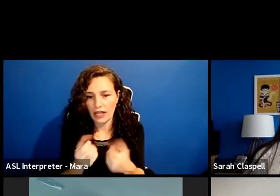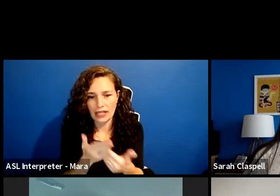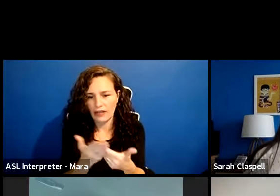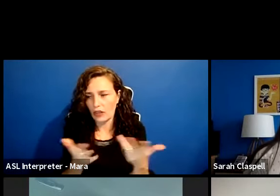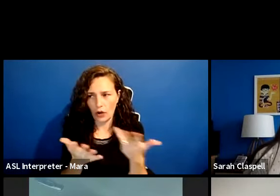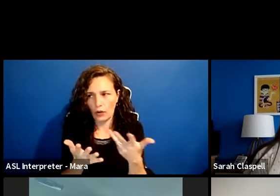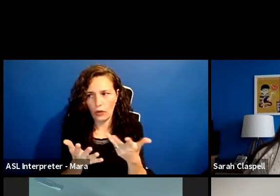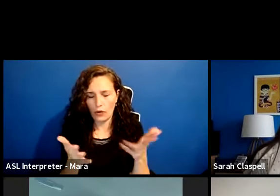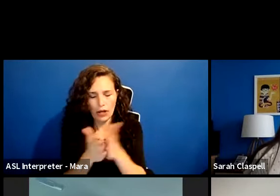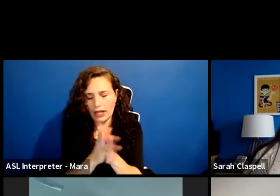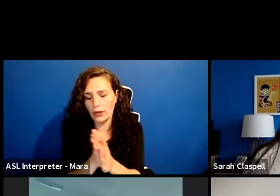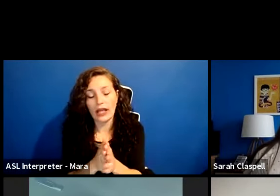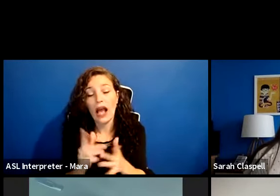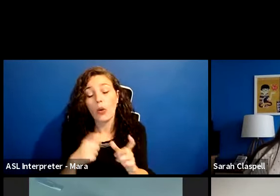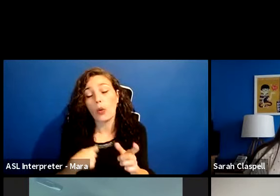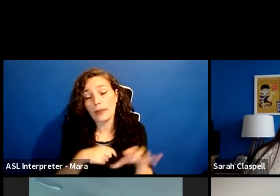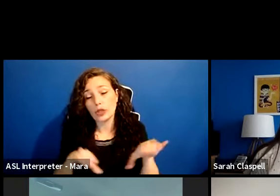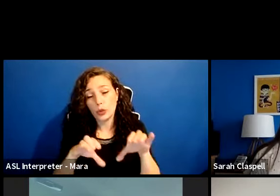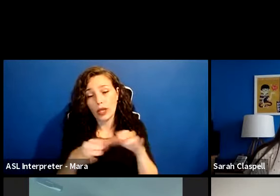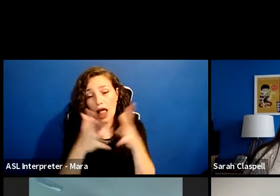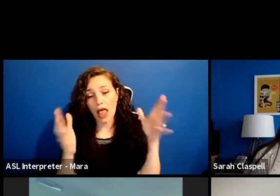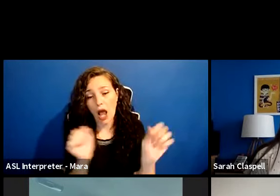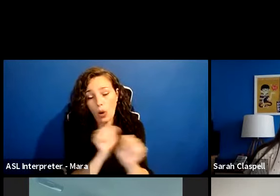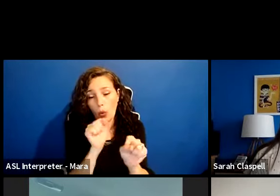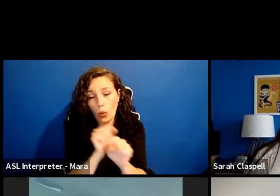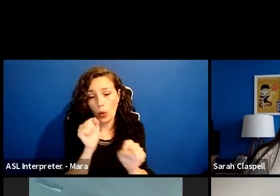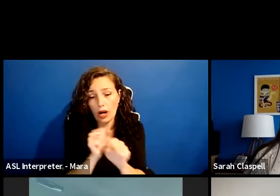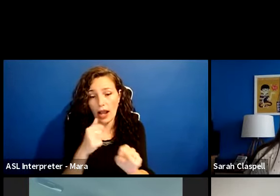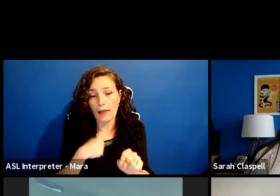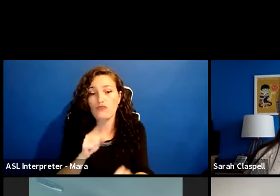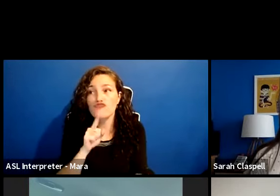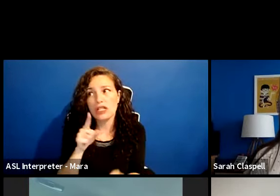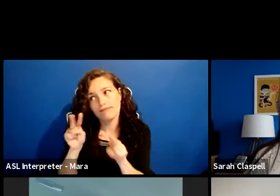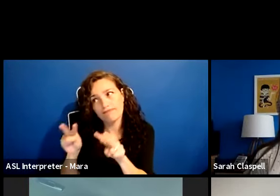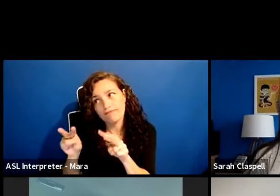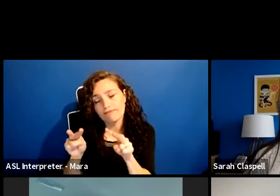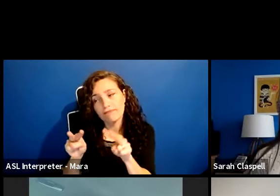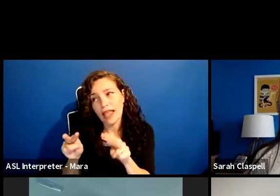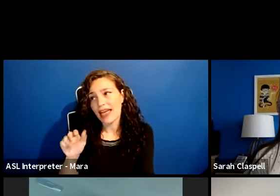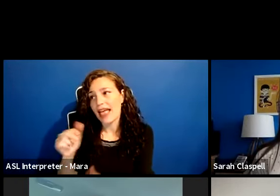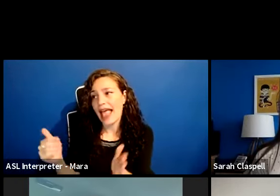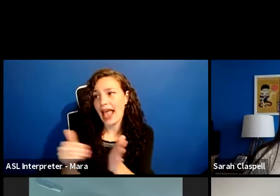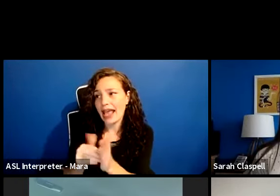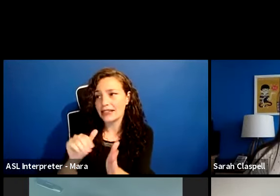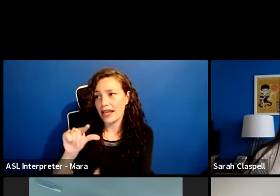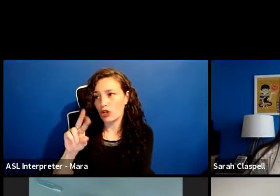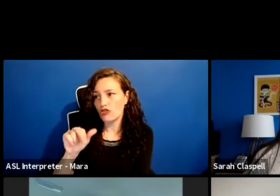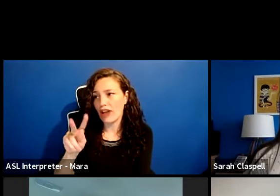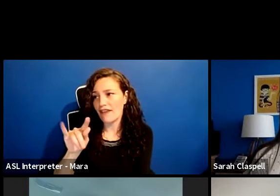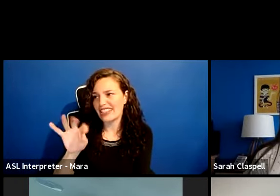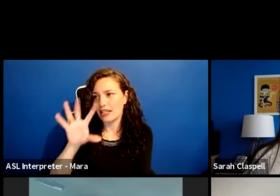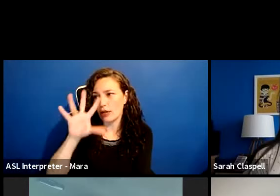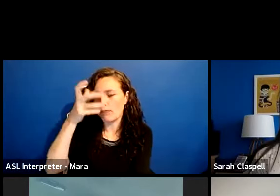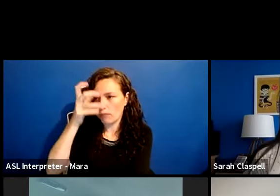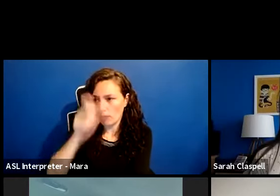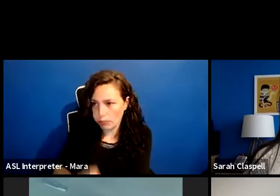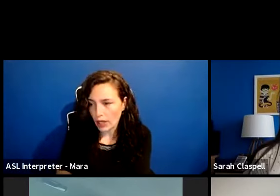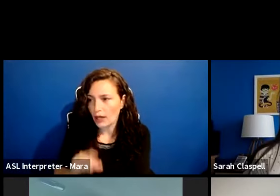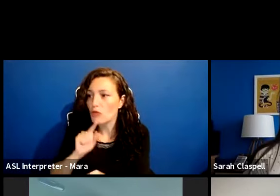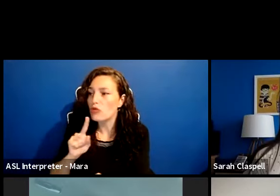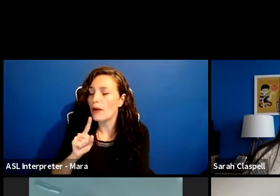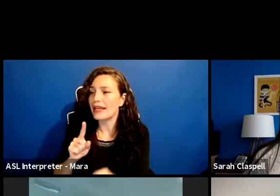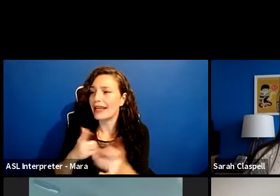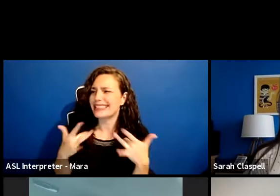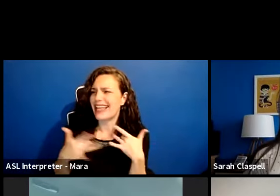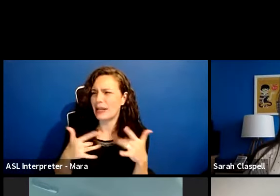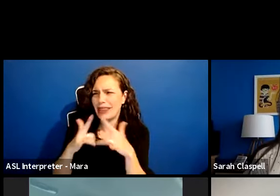So yeah, we've been doing a lot of work and I've been, you know, really anticipating the anti-gravity. So I think it'll be really exciting, except I don't know. It's going to like slow me